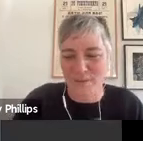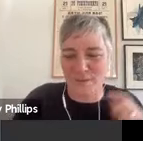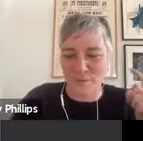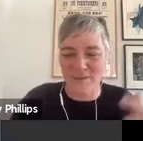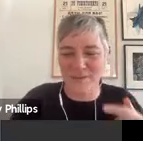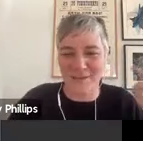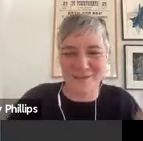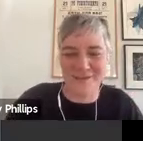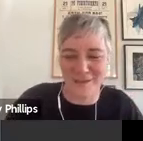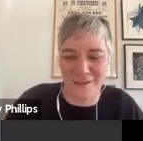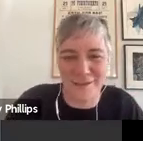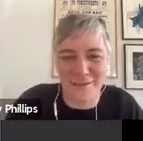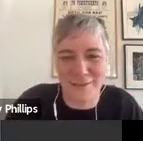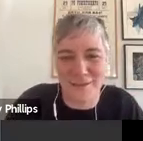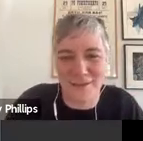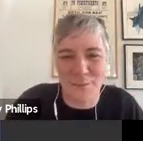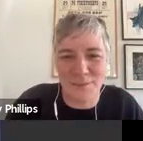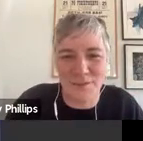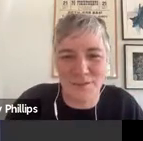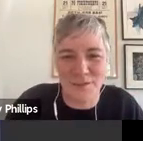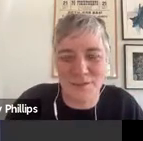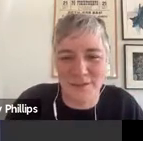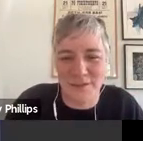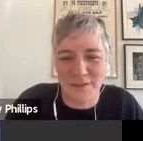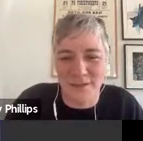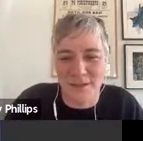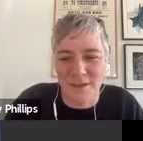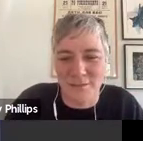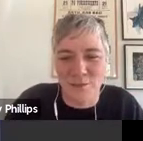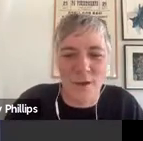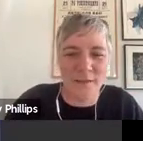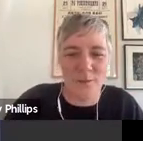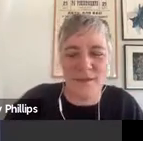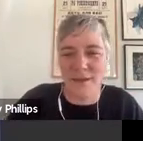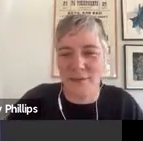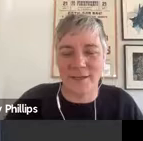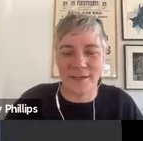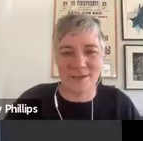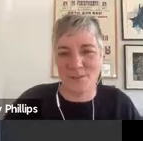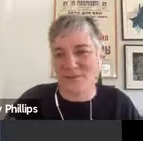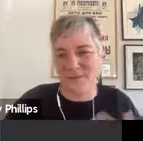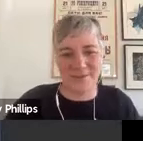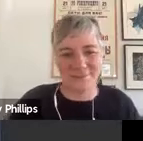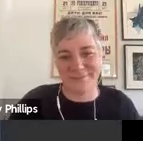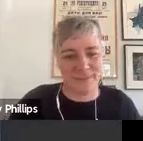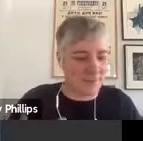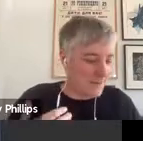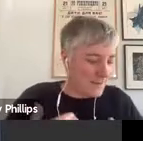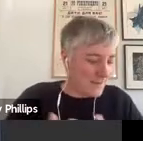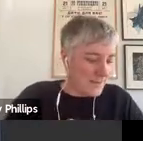small brain? I mean, all of these things, I think, are really important to the way that we're layering experience.